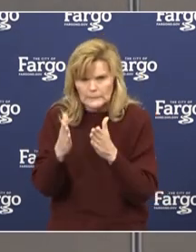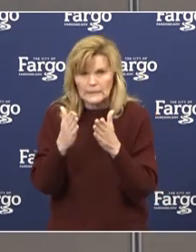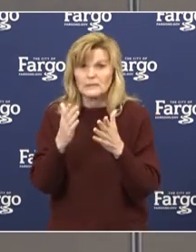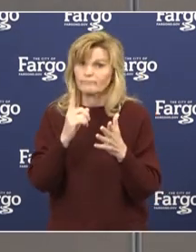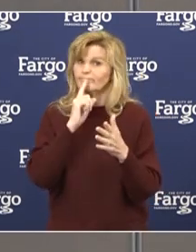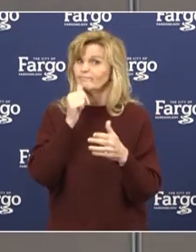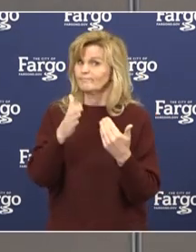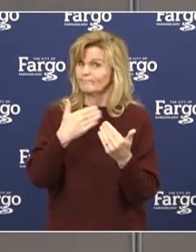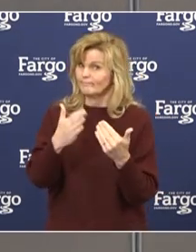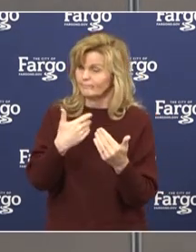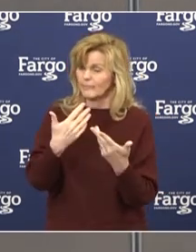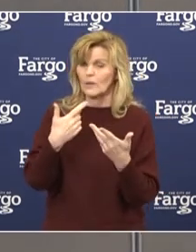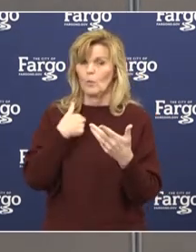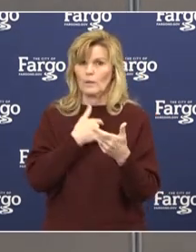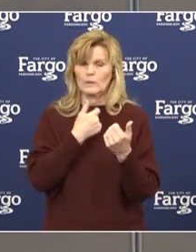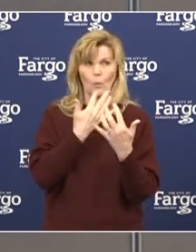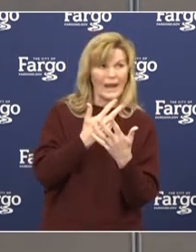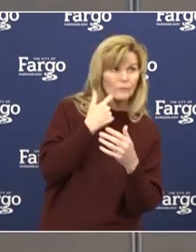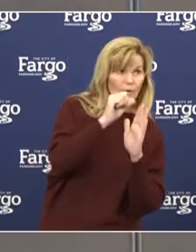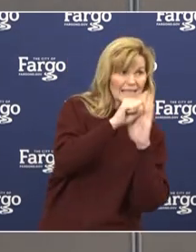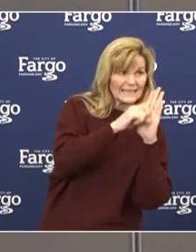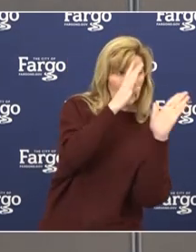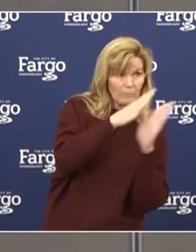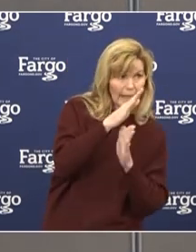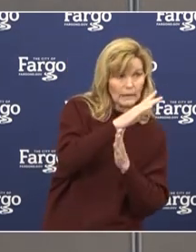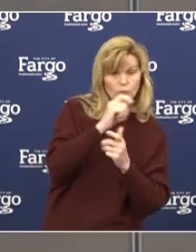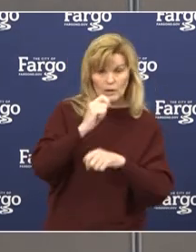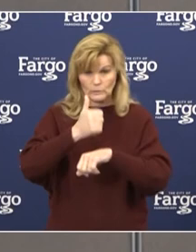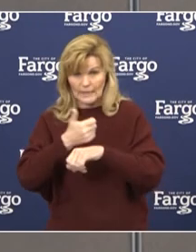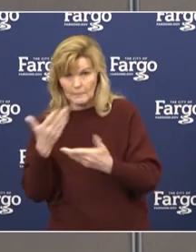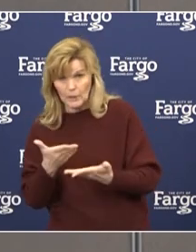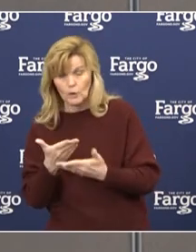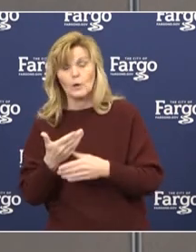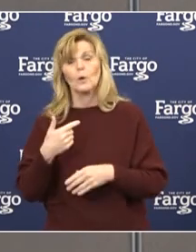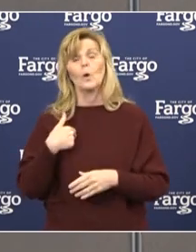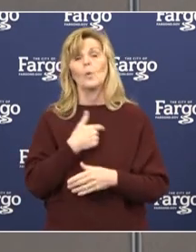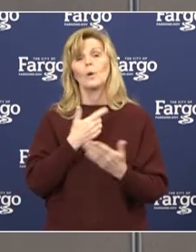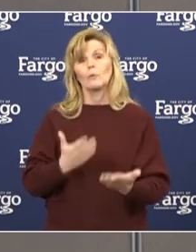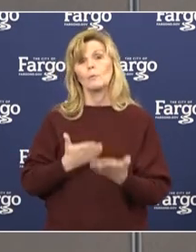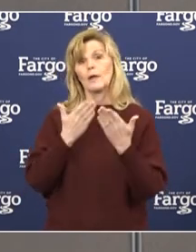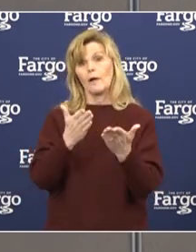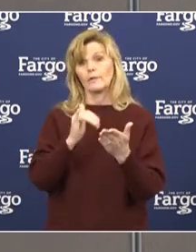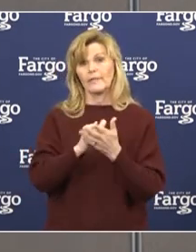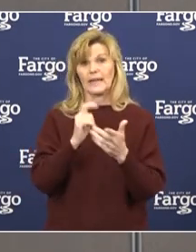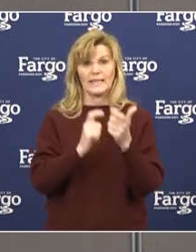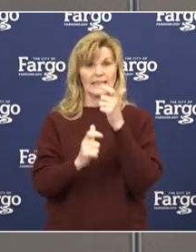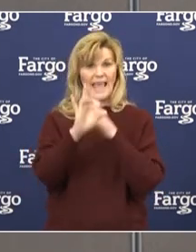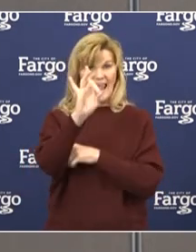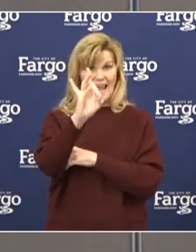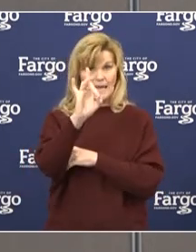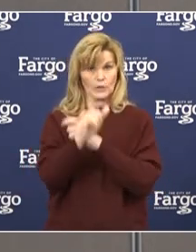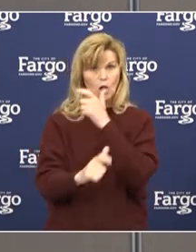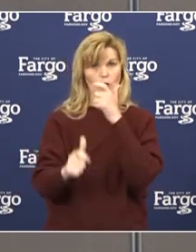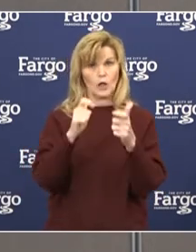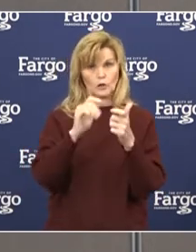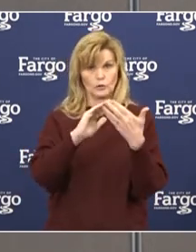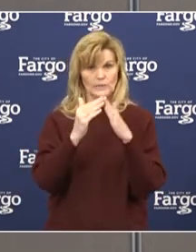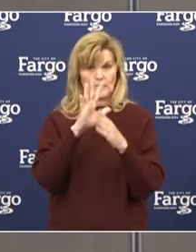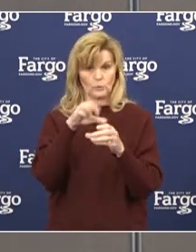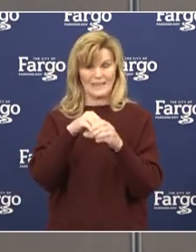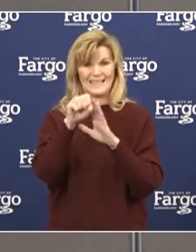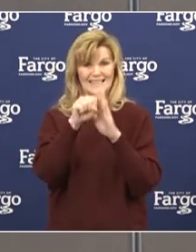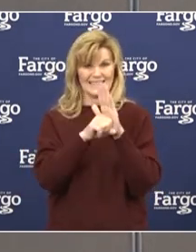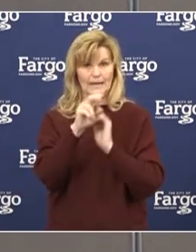while we're waiting for the state plan. This plan will be offered in the eight larger cities across our state,